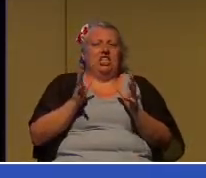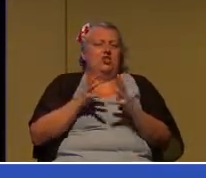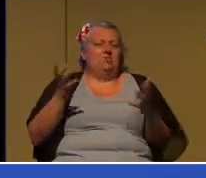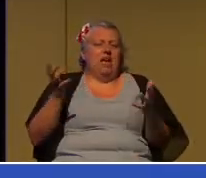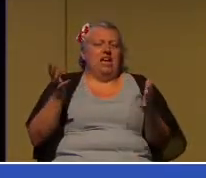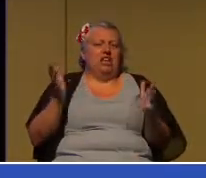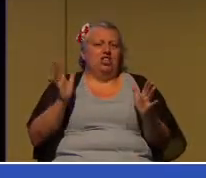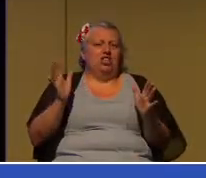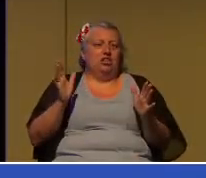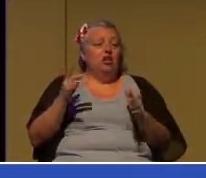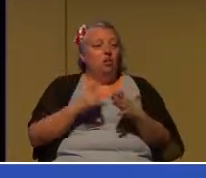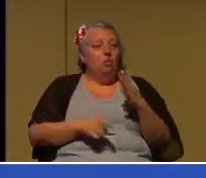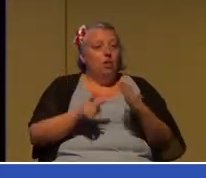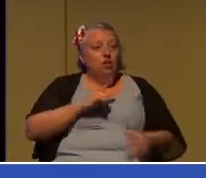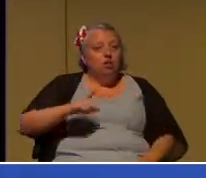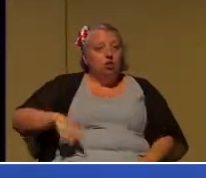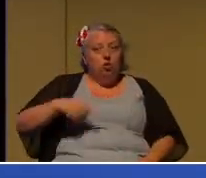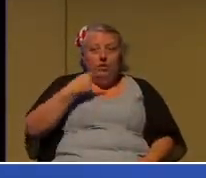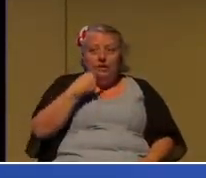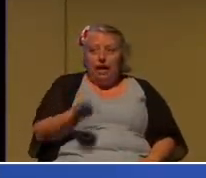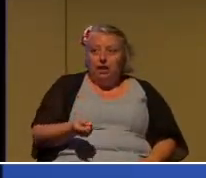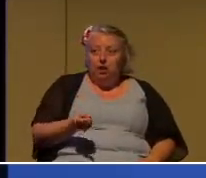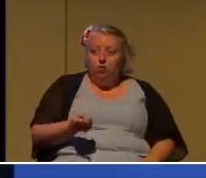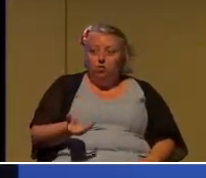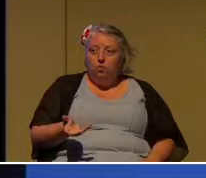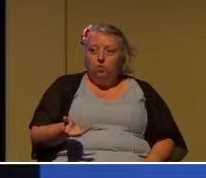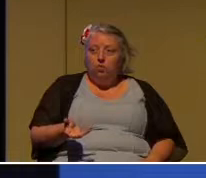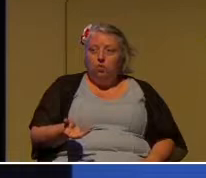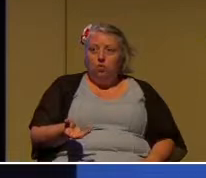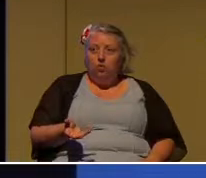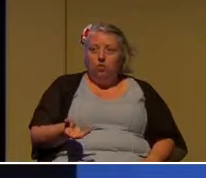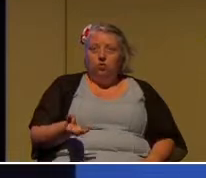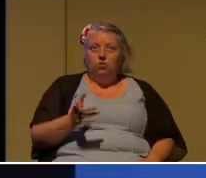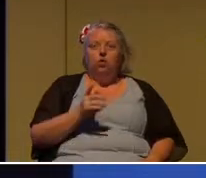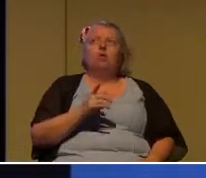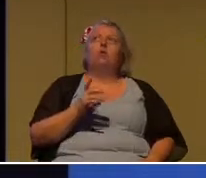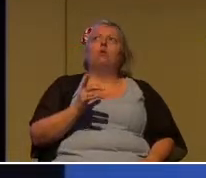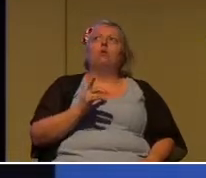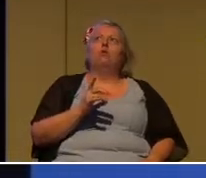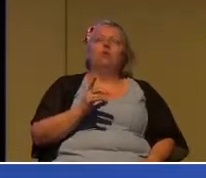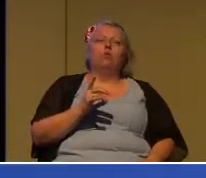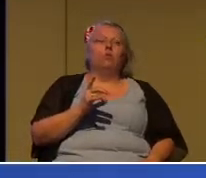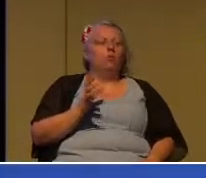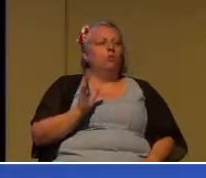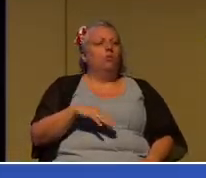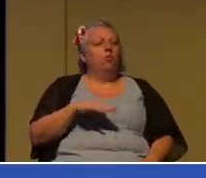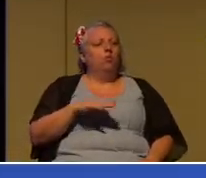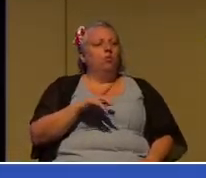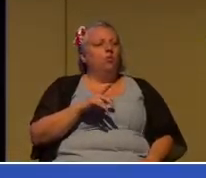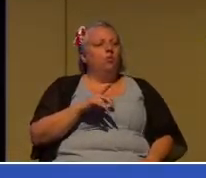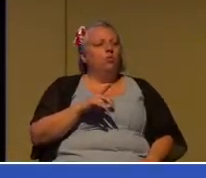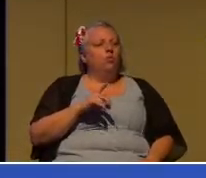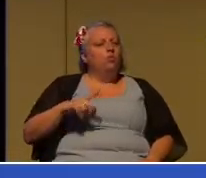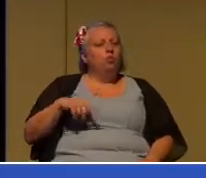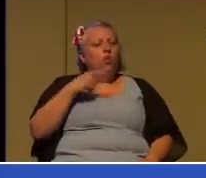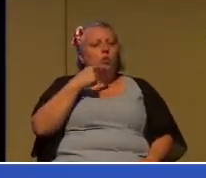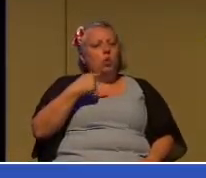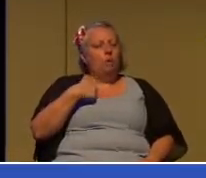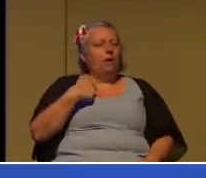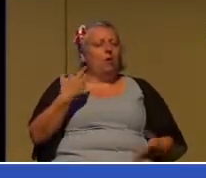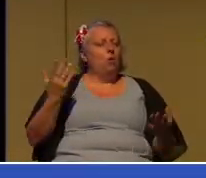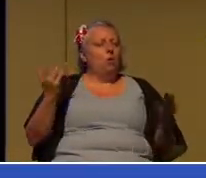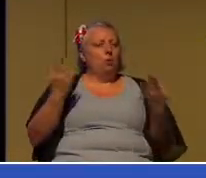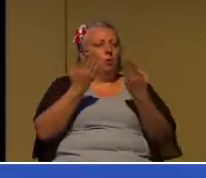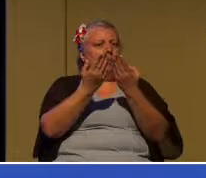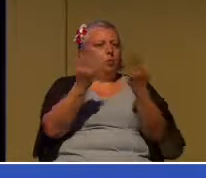what's the Lord telling you in that situation? Is he telling you, yes, the door is closed here, it's no sense in beating your head against the wall because nothing